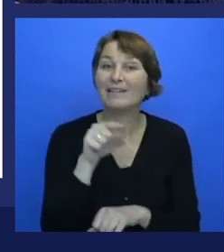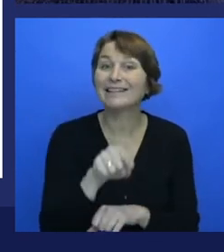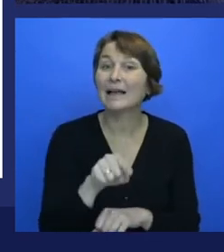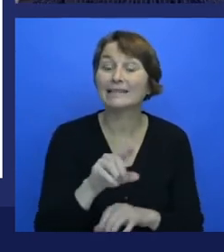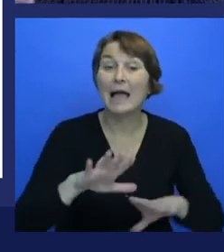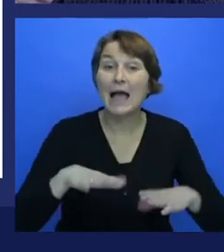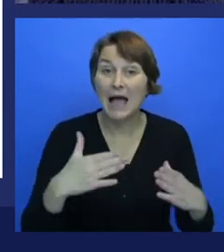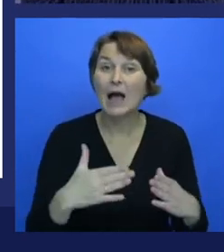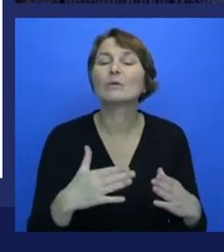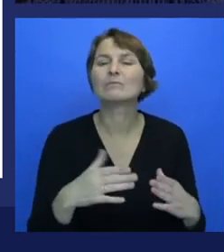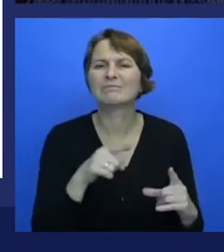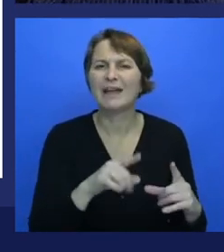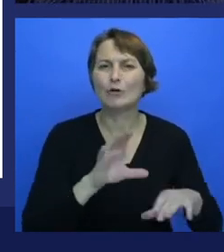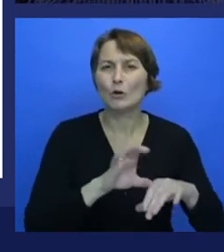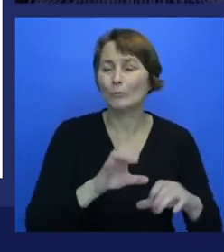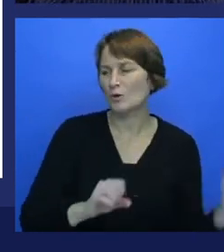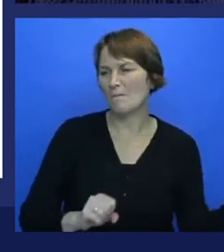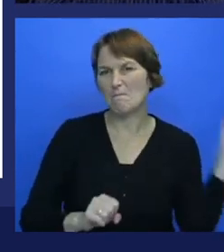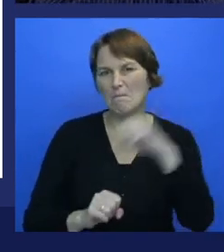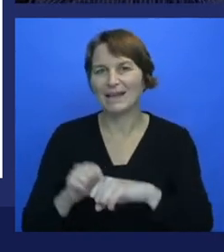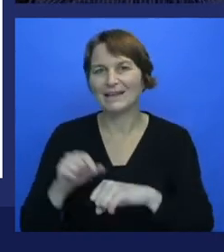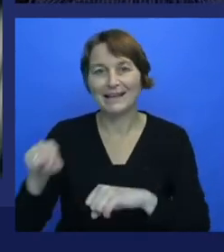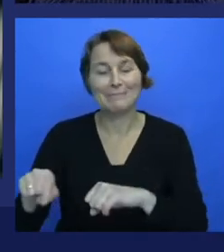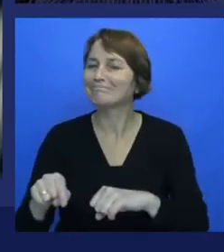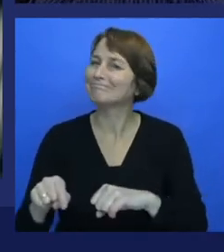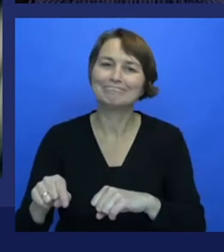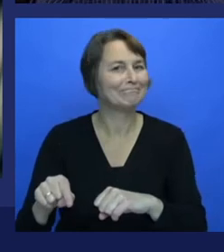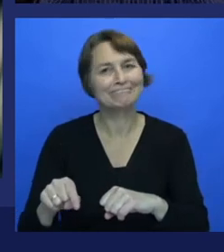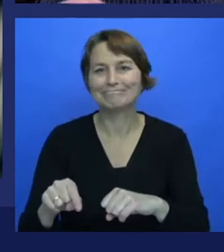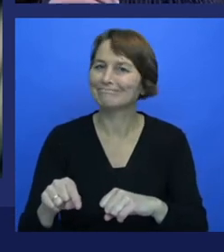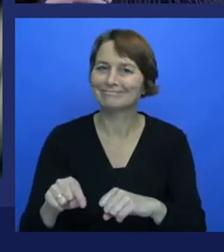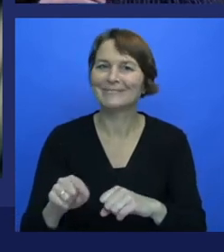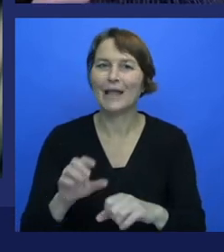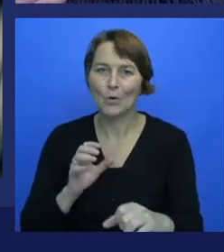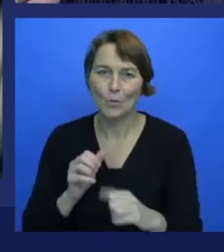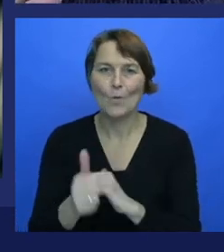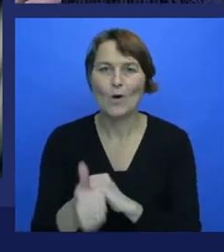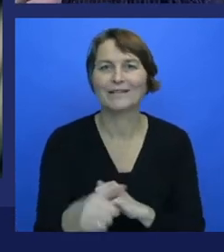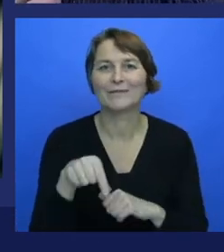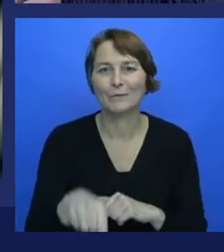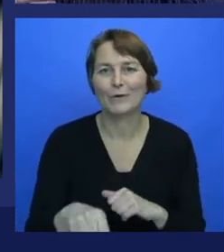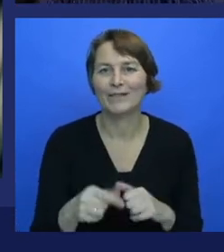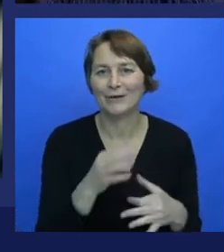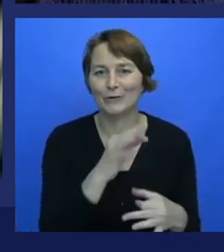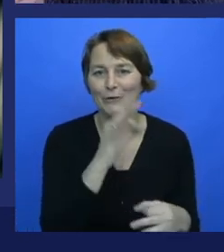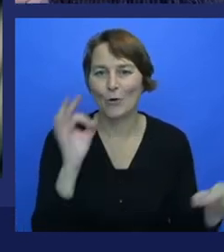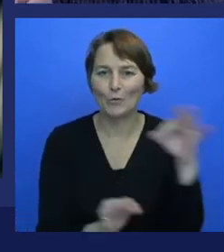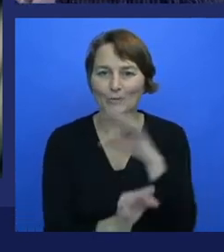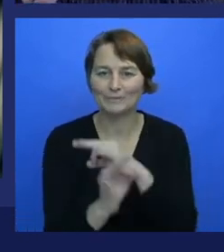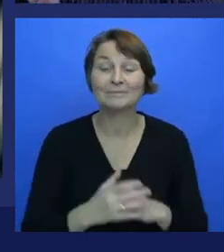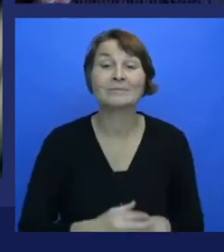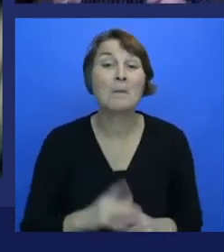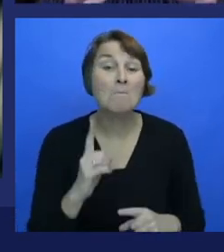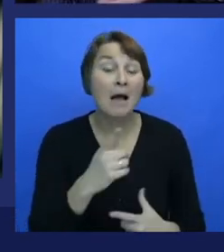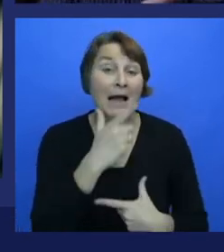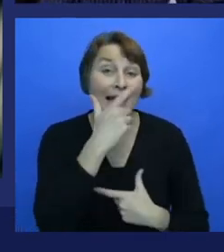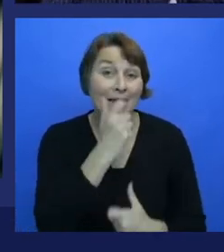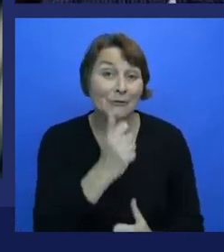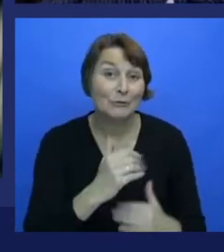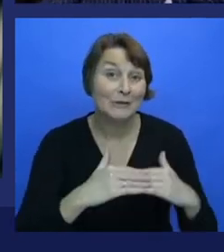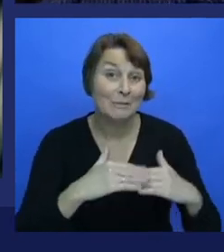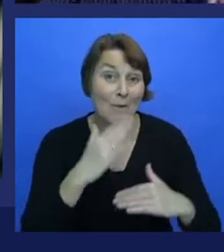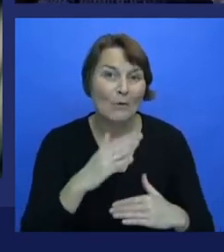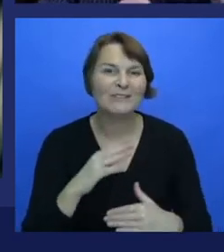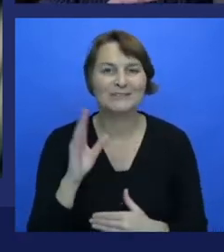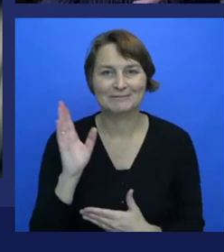Another ascendant moment. But they didn't stop there. I think what's more interesting still is AlphaZero, that they took the approach that they